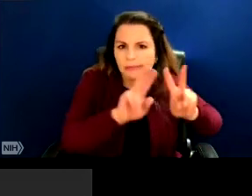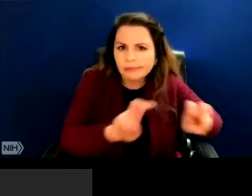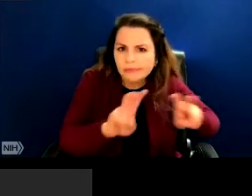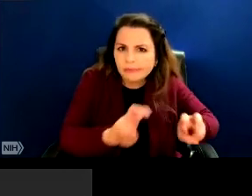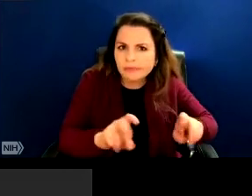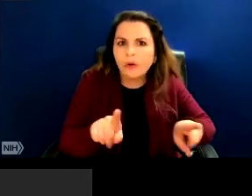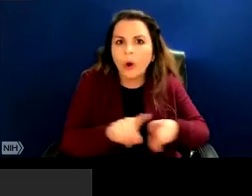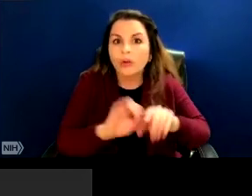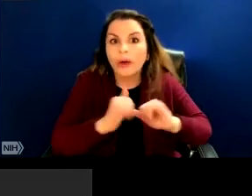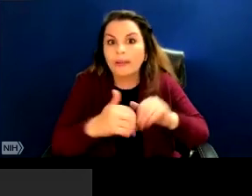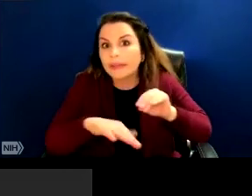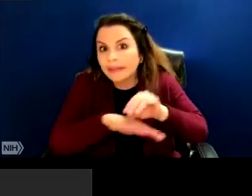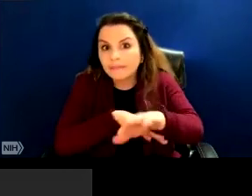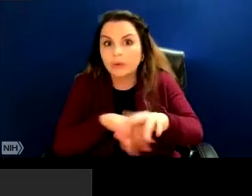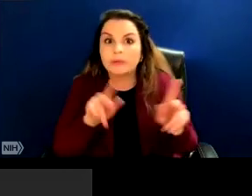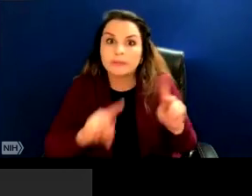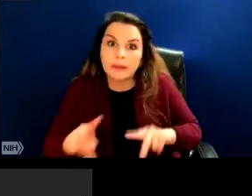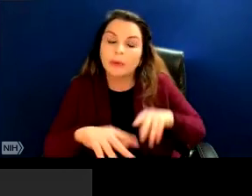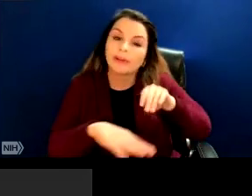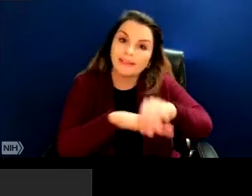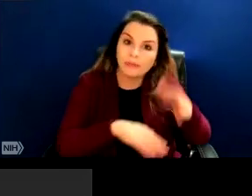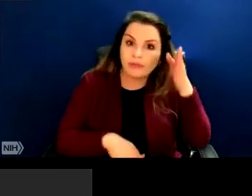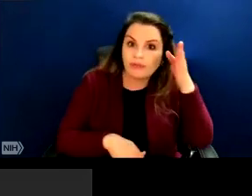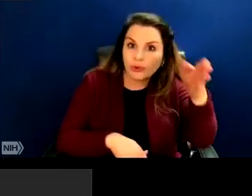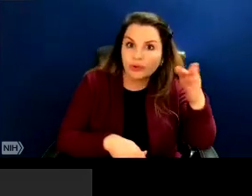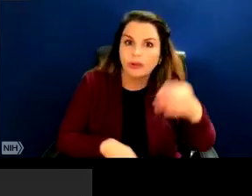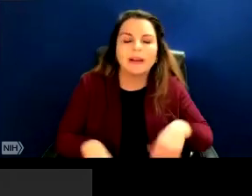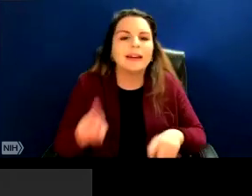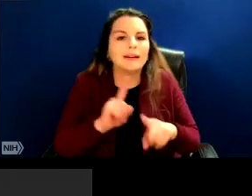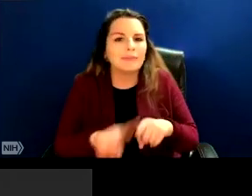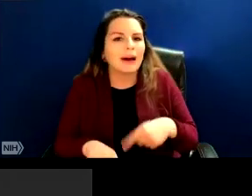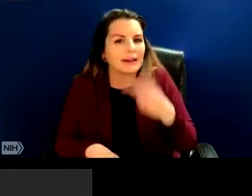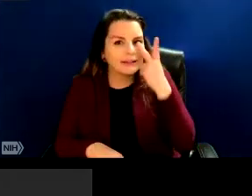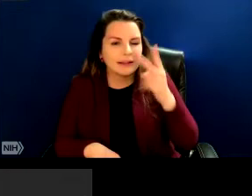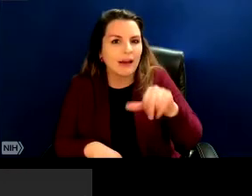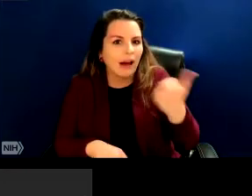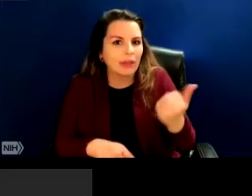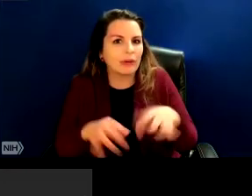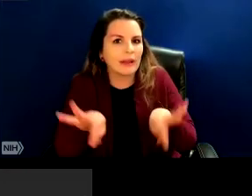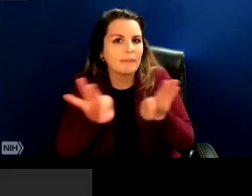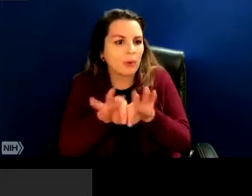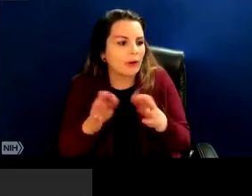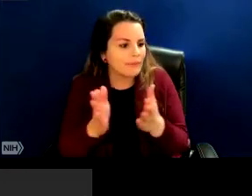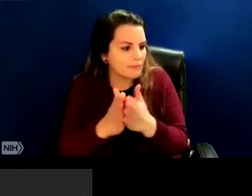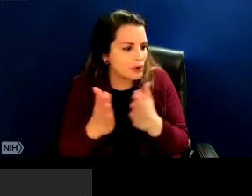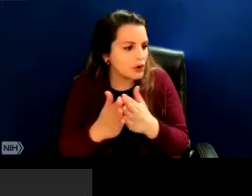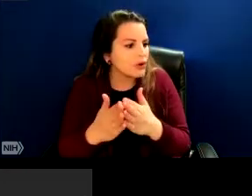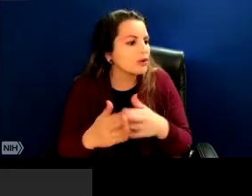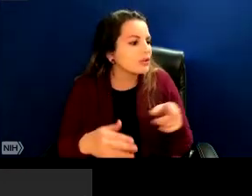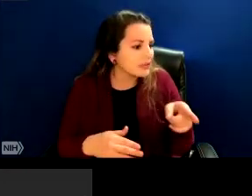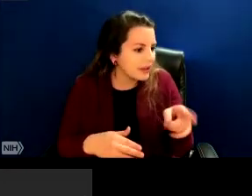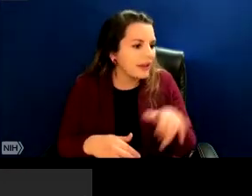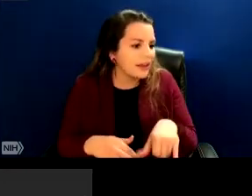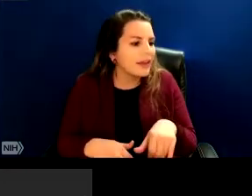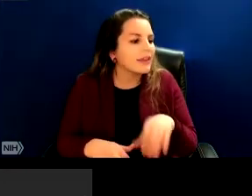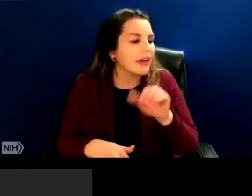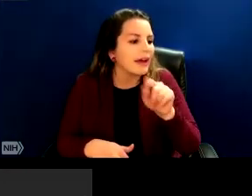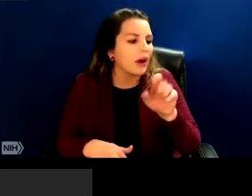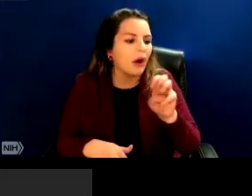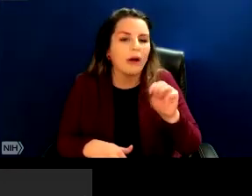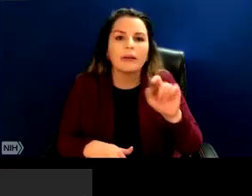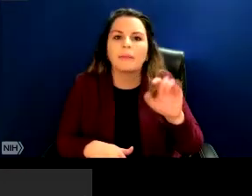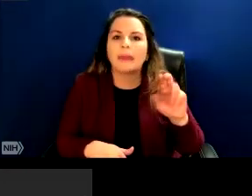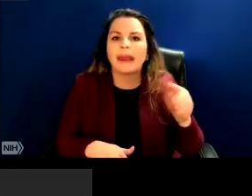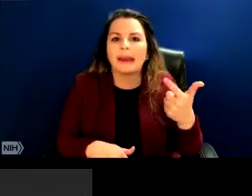things that and you can see here other important books automating inequality looking at the way in which artificial intelligence is